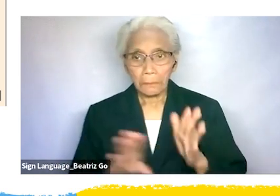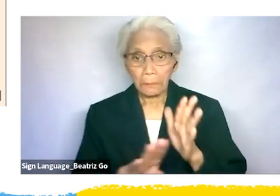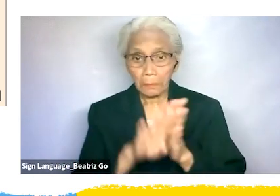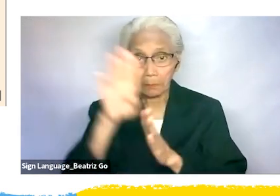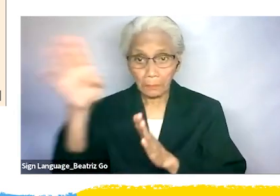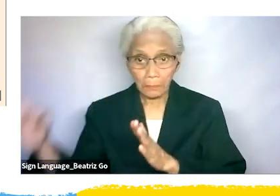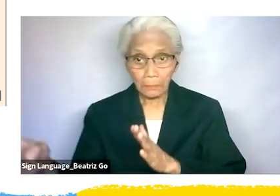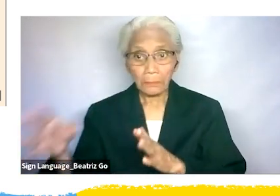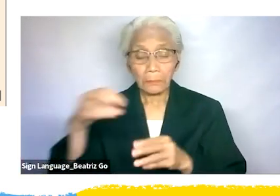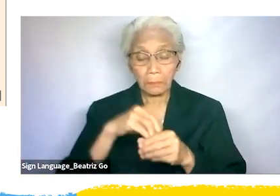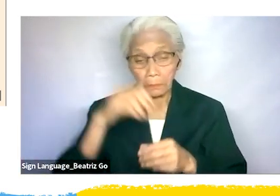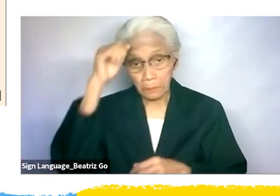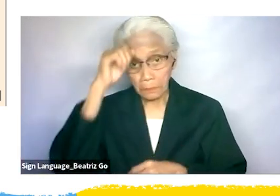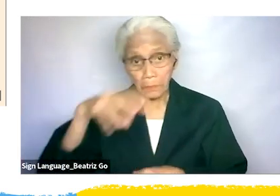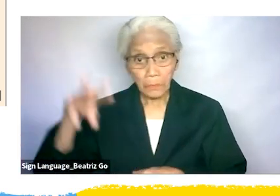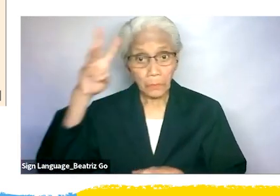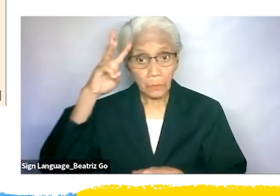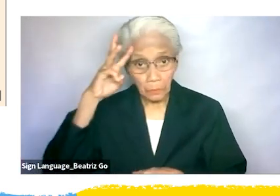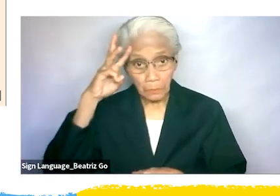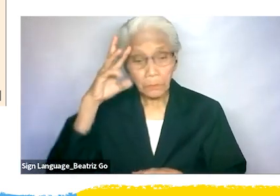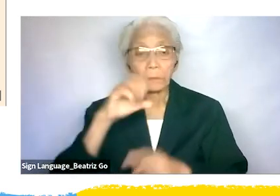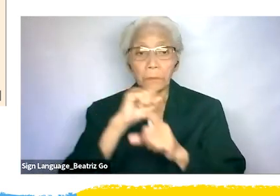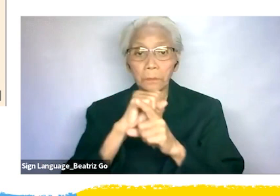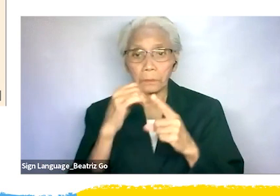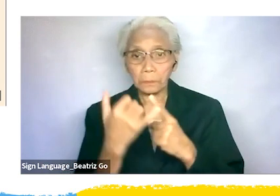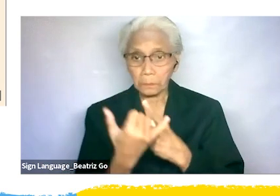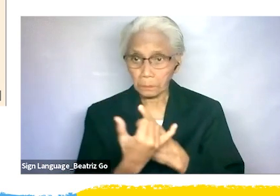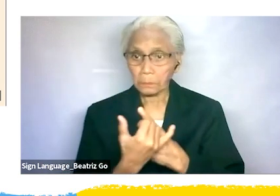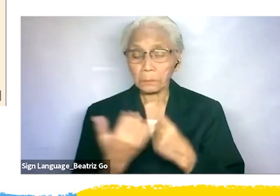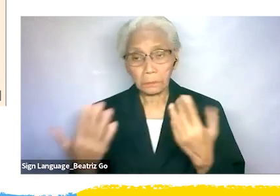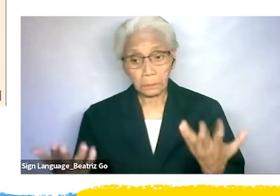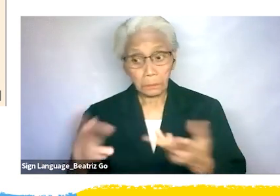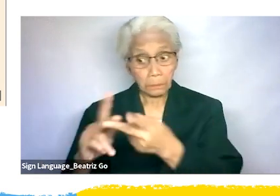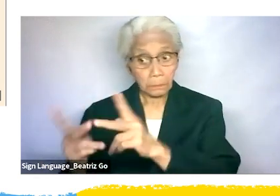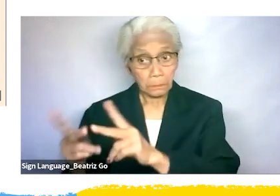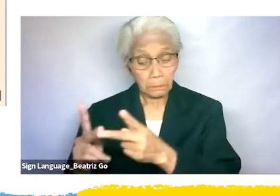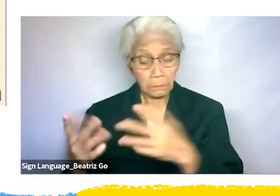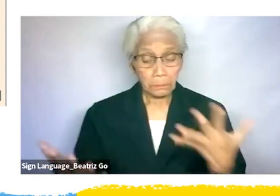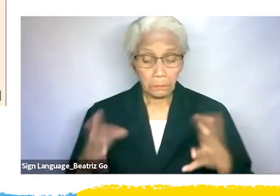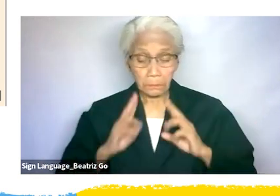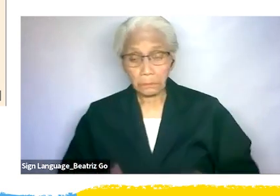less awareness of all sectors of society on the importance of human rights which